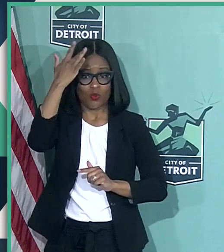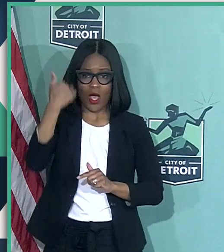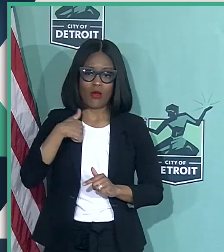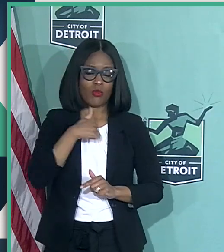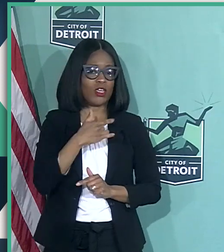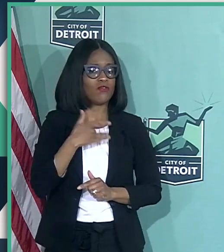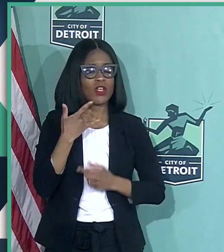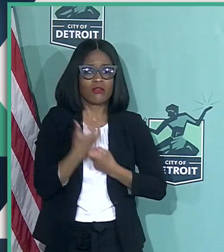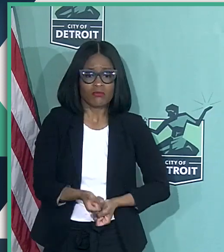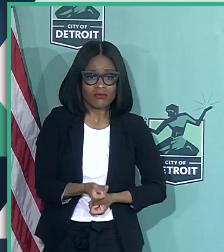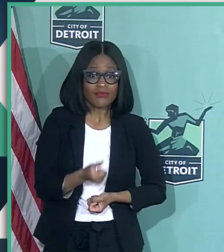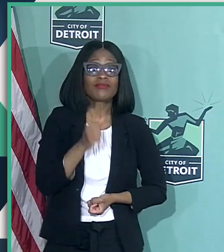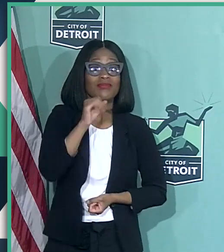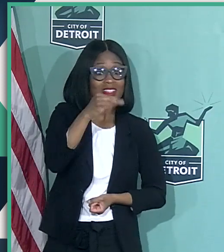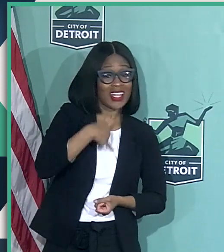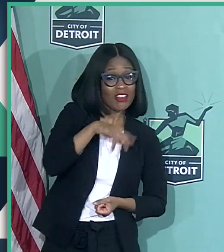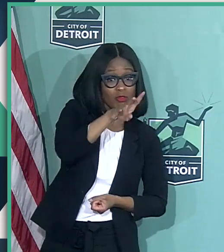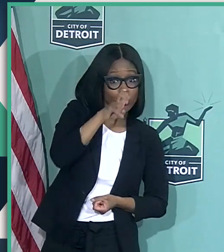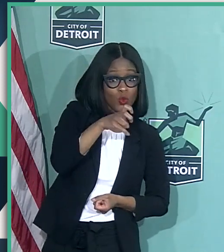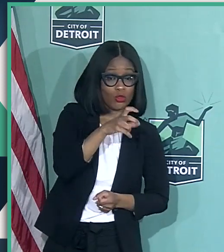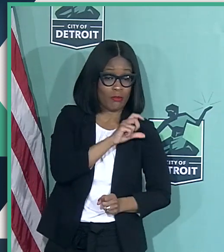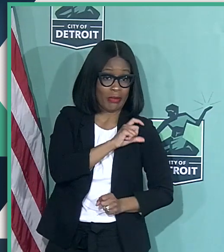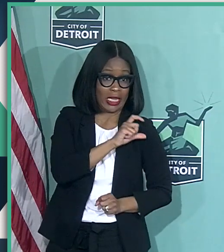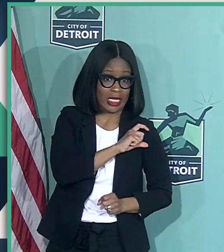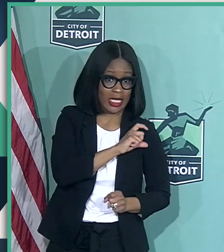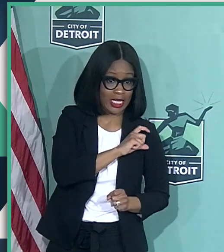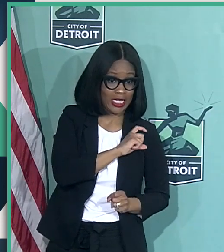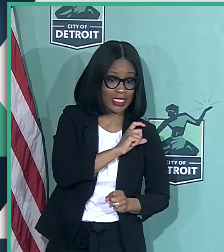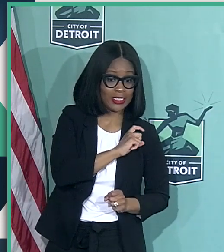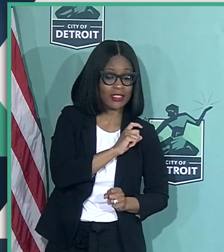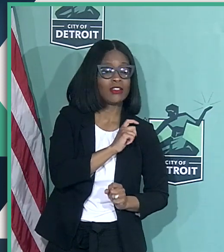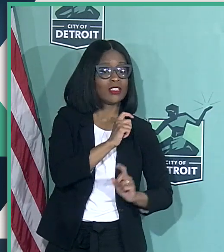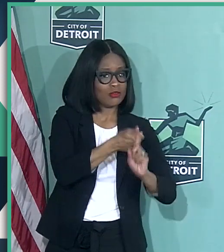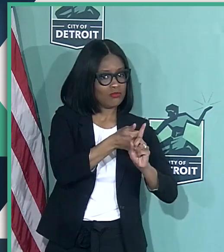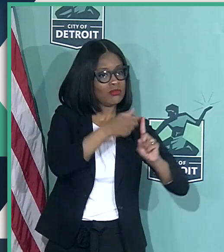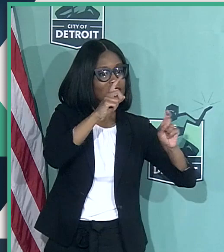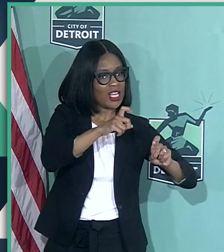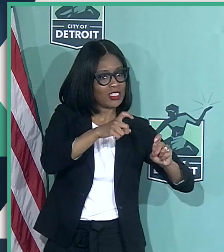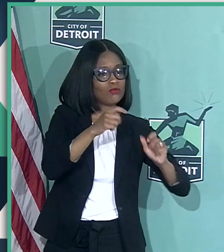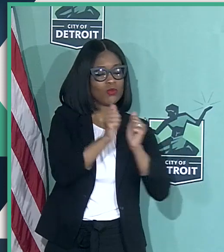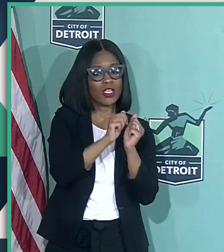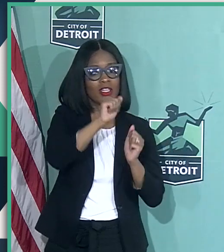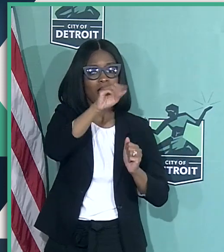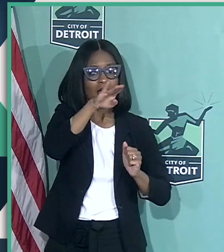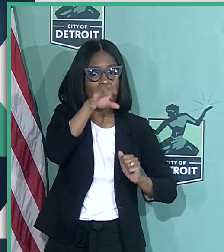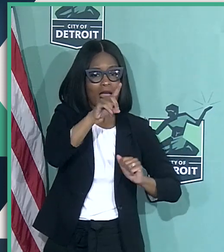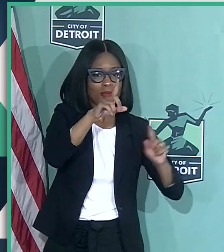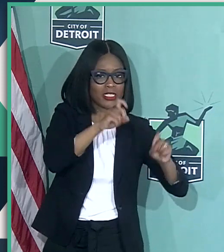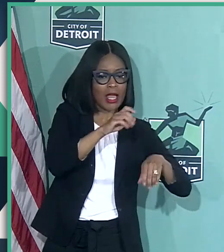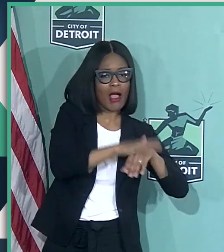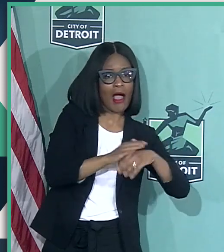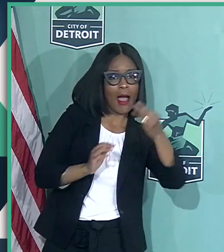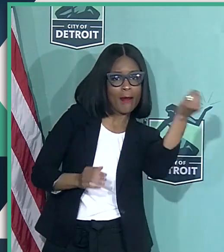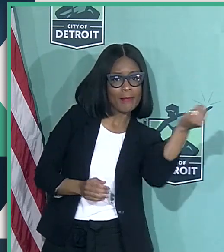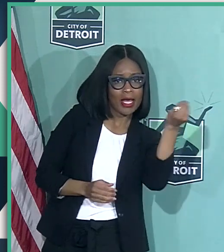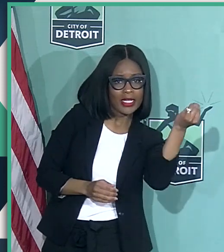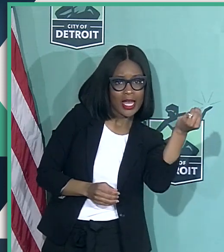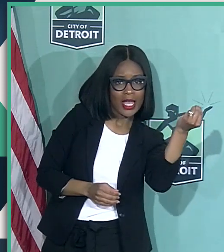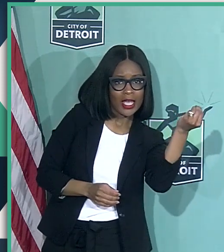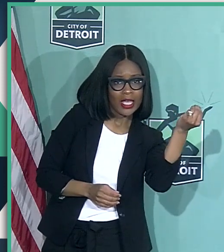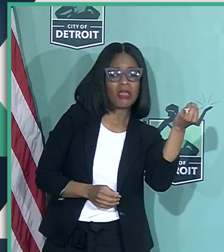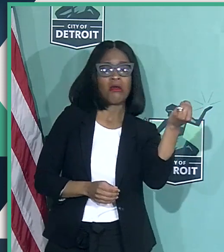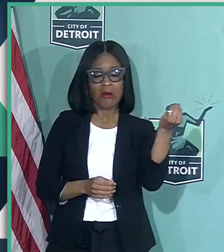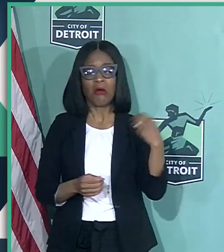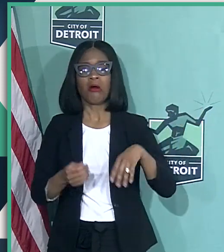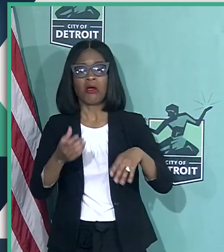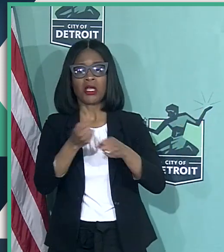If you have 200 police officers get tested at Abbott on a Monday and say four are positive,